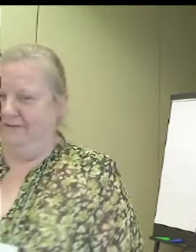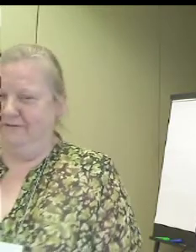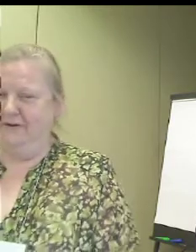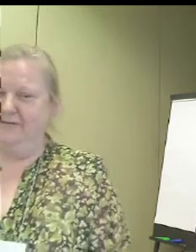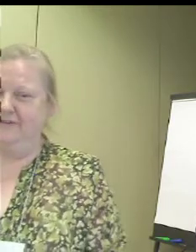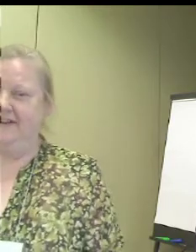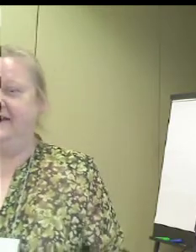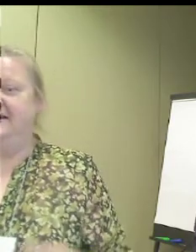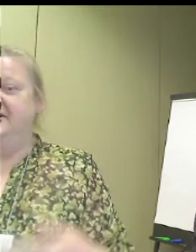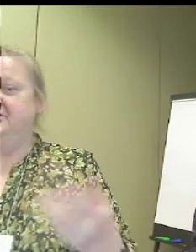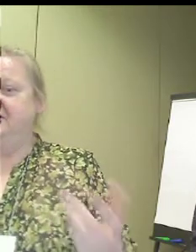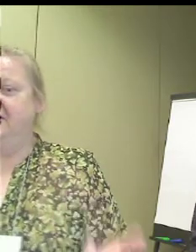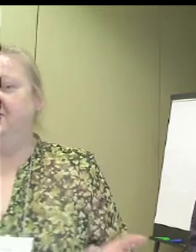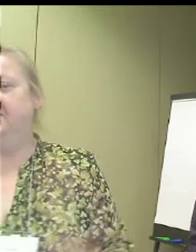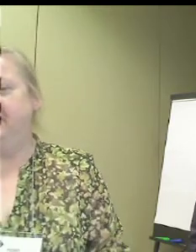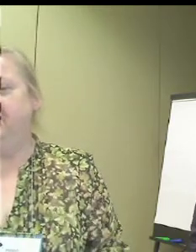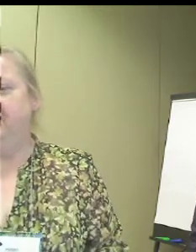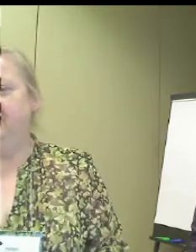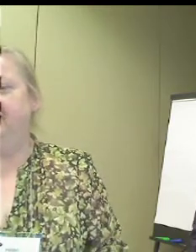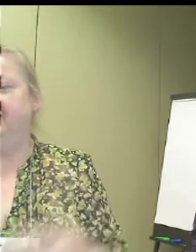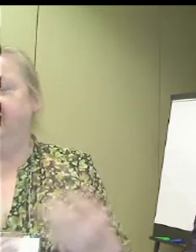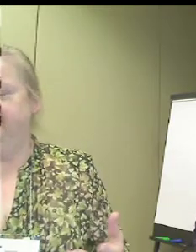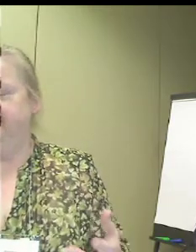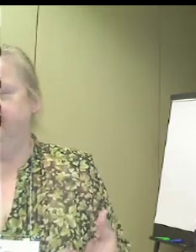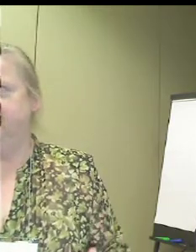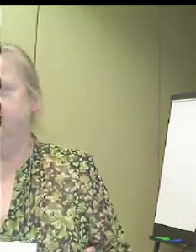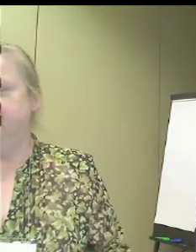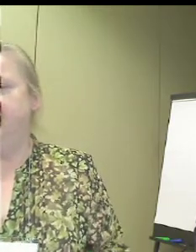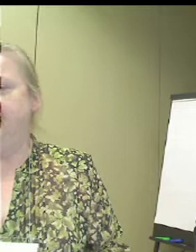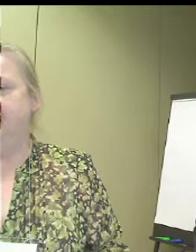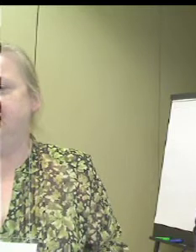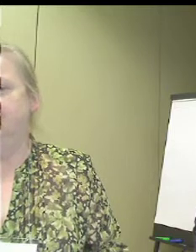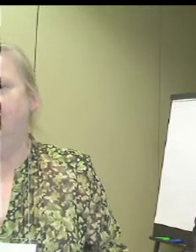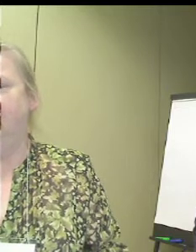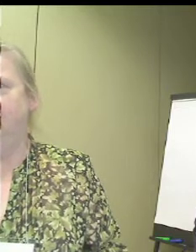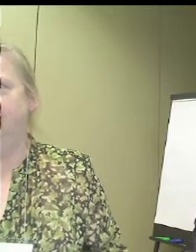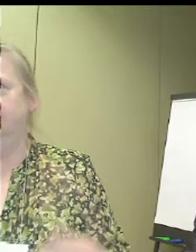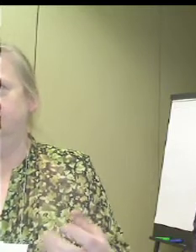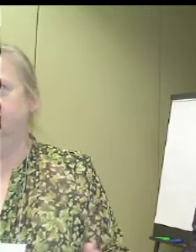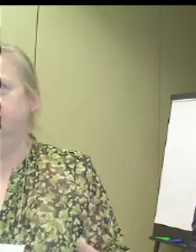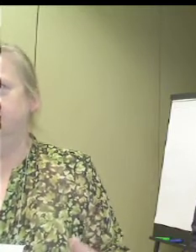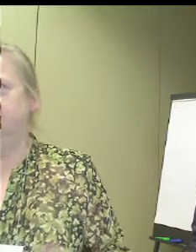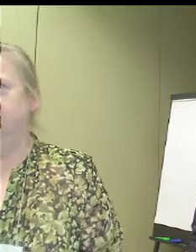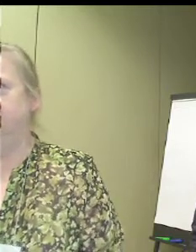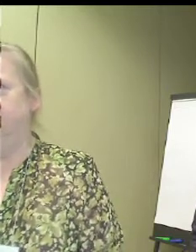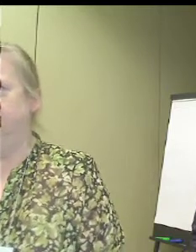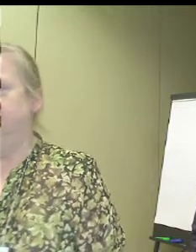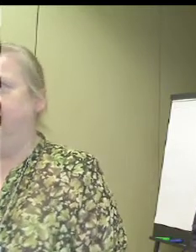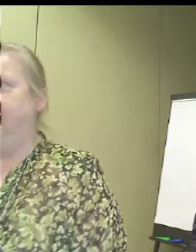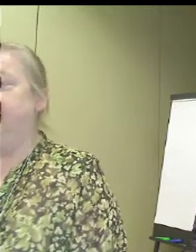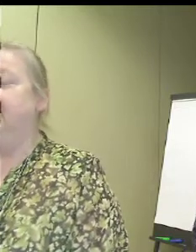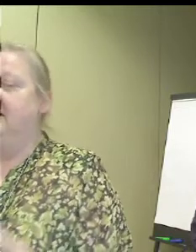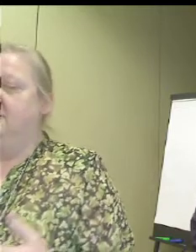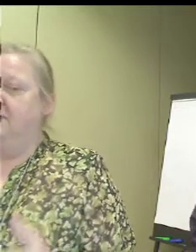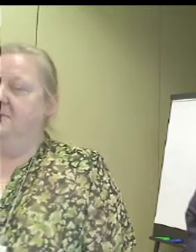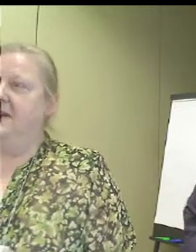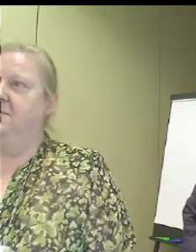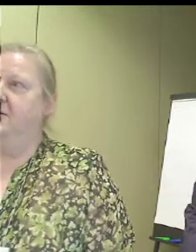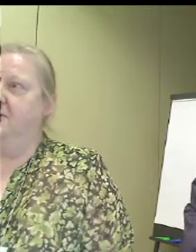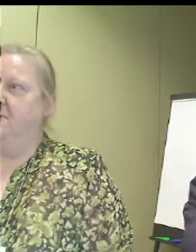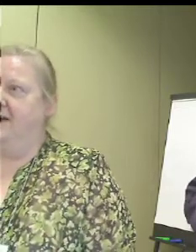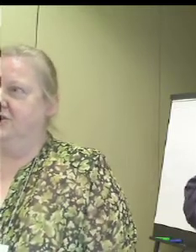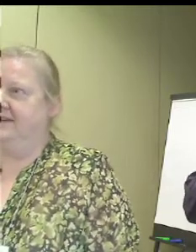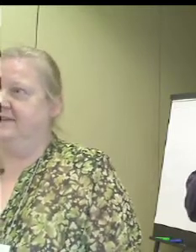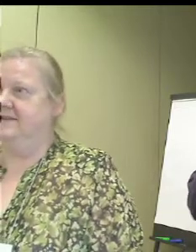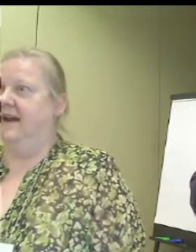people involved here. So people with visual impairments not only includes those who are totally blind, but